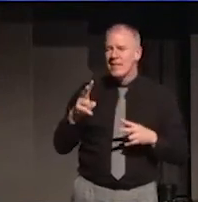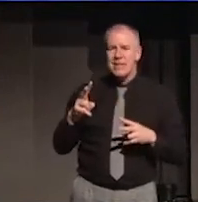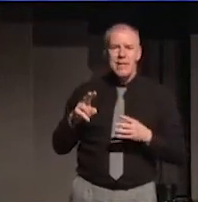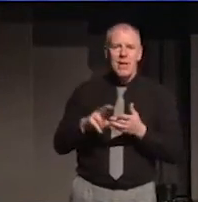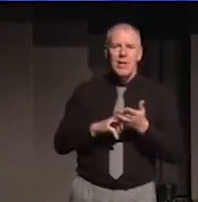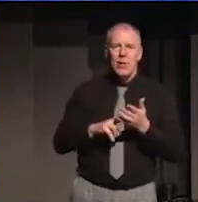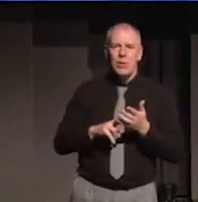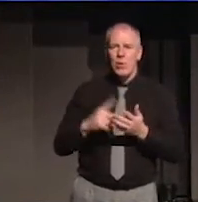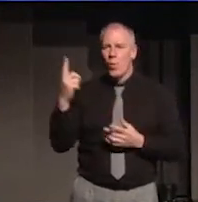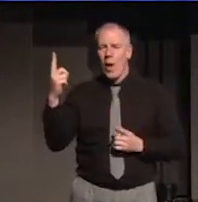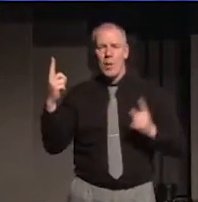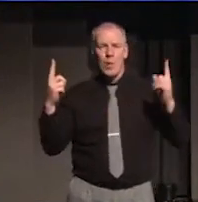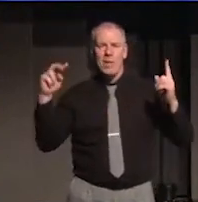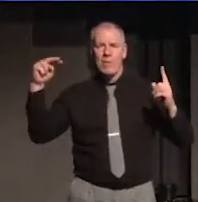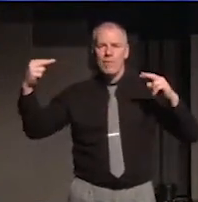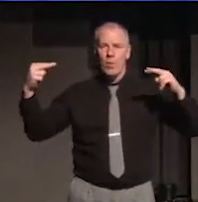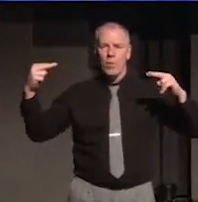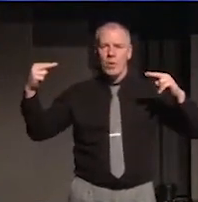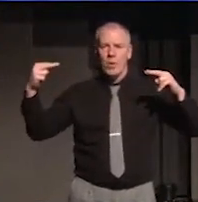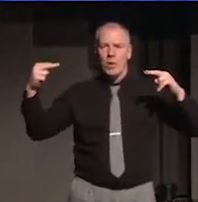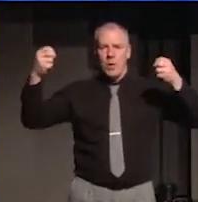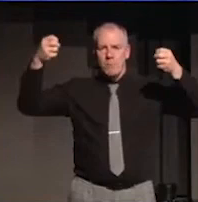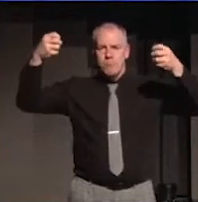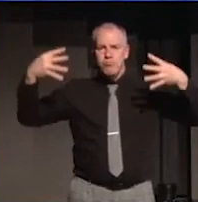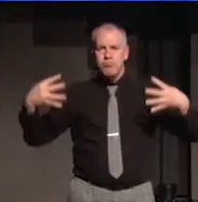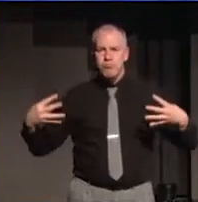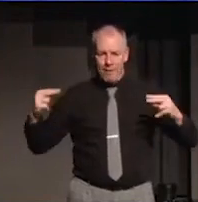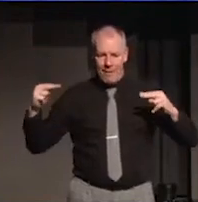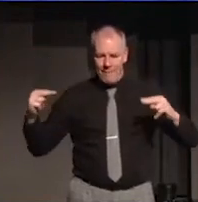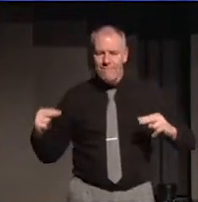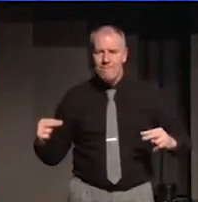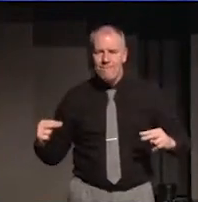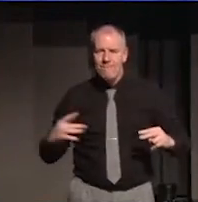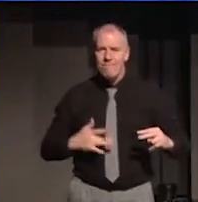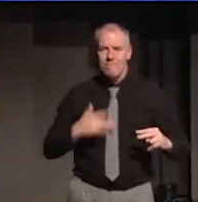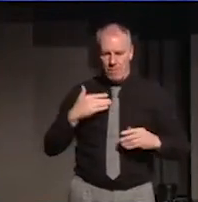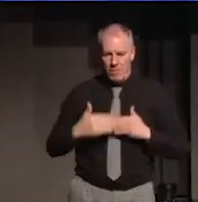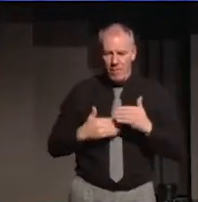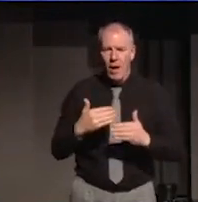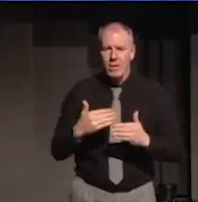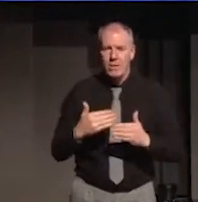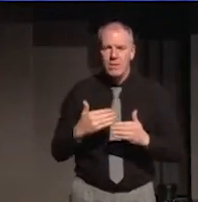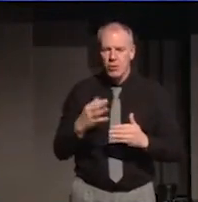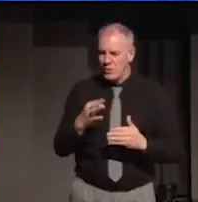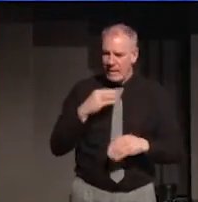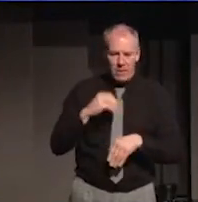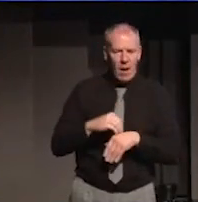a binary prison. They're getting on with their lives and each other.